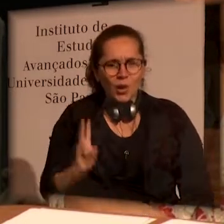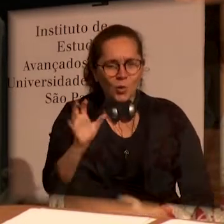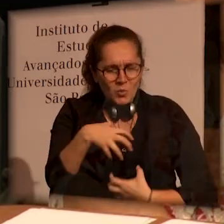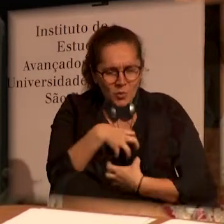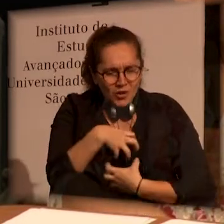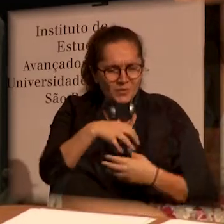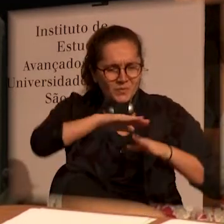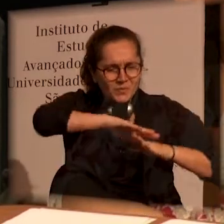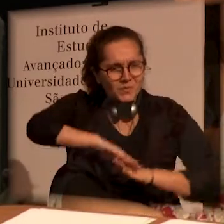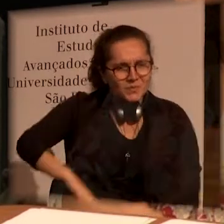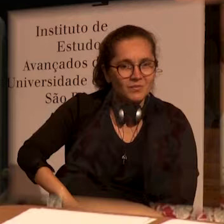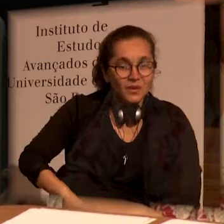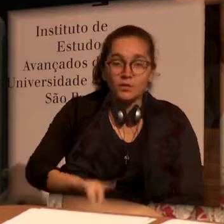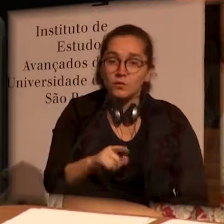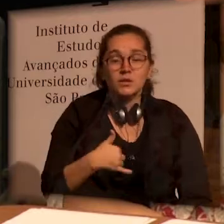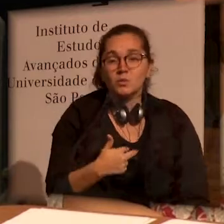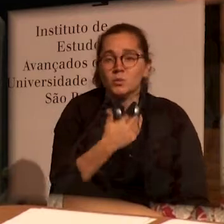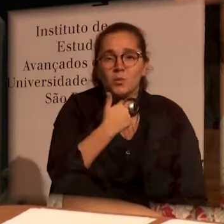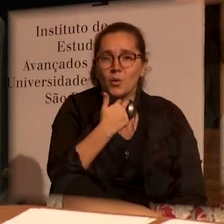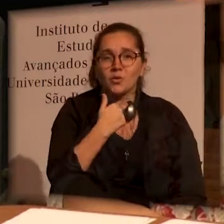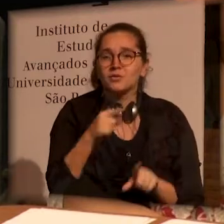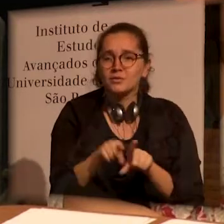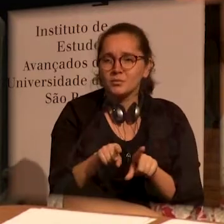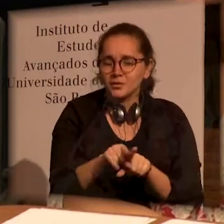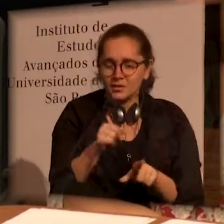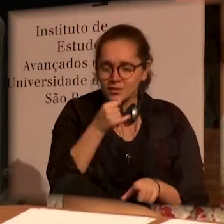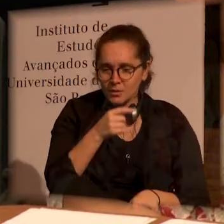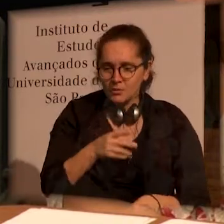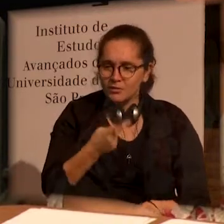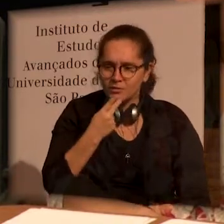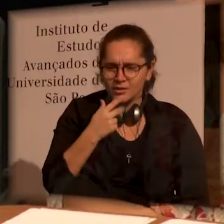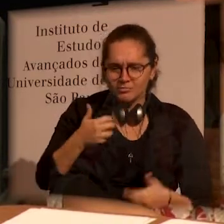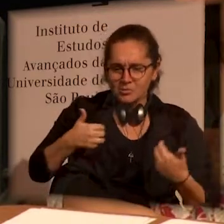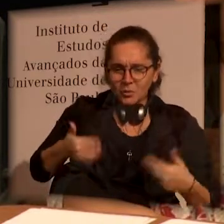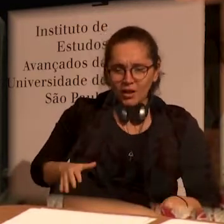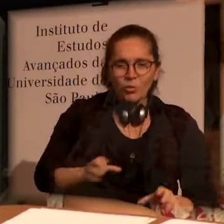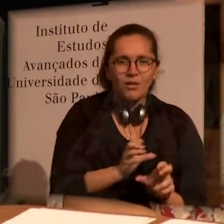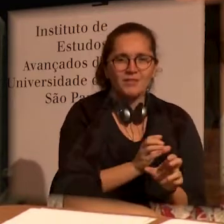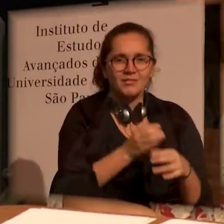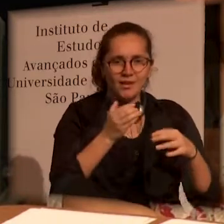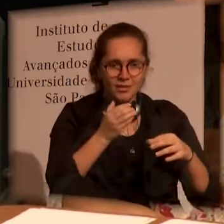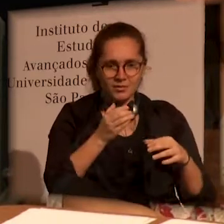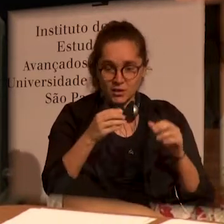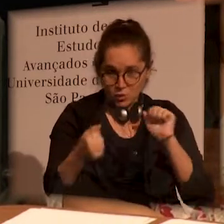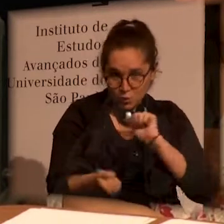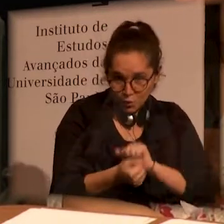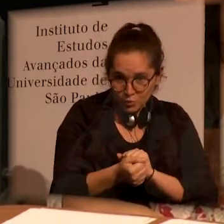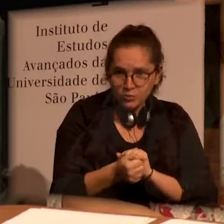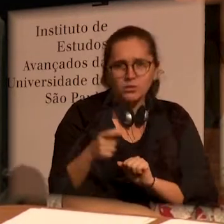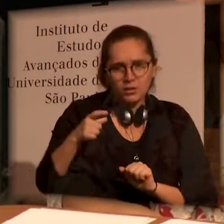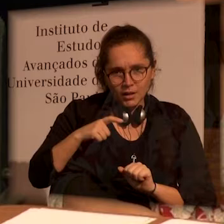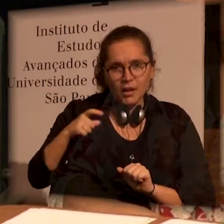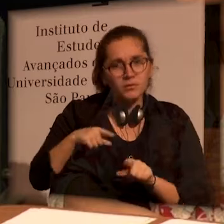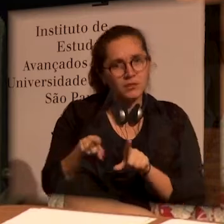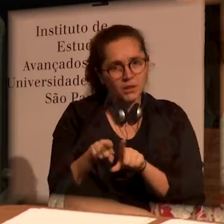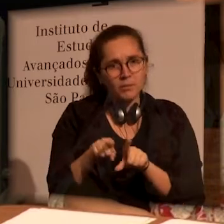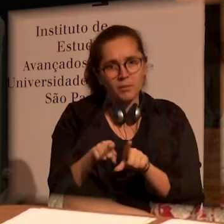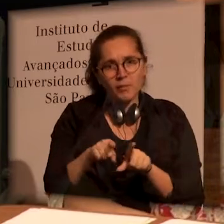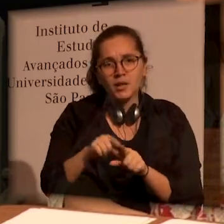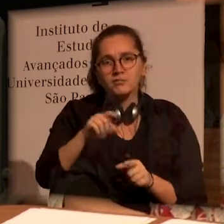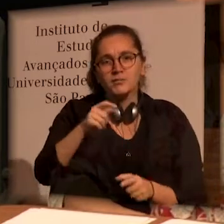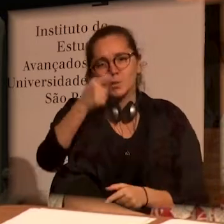Or even waiving any kind of moral or spiritual value could